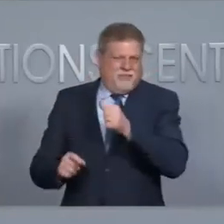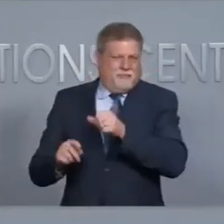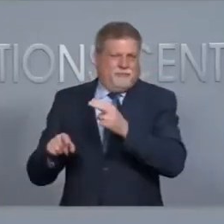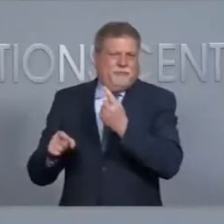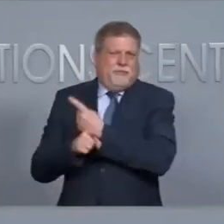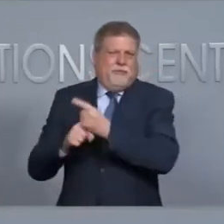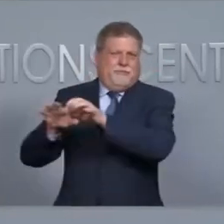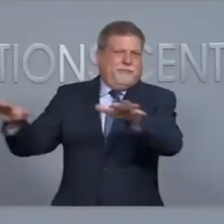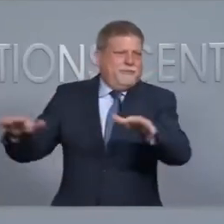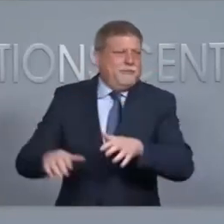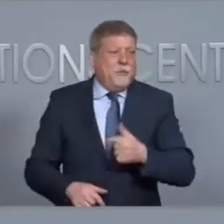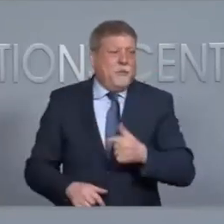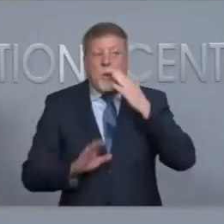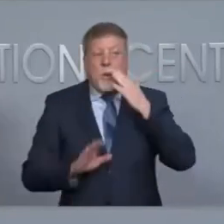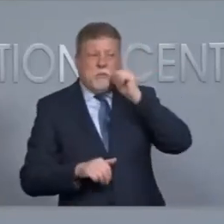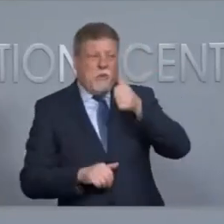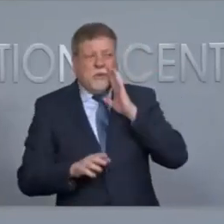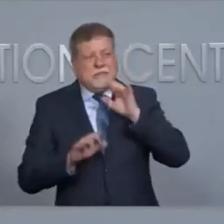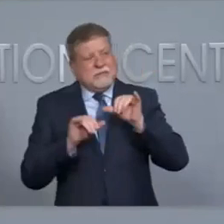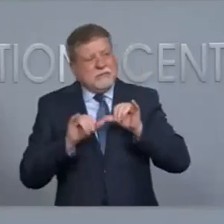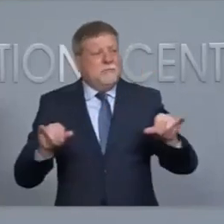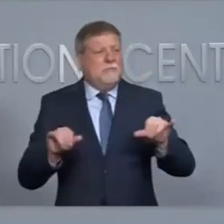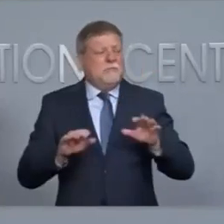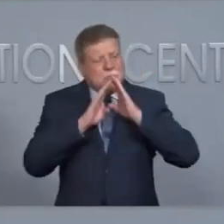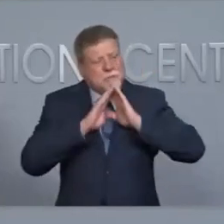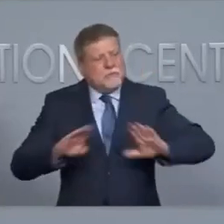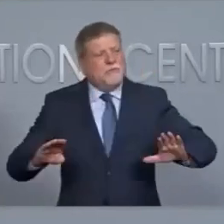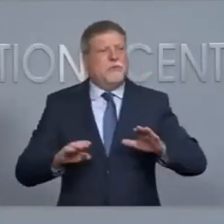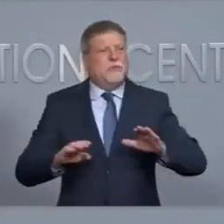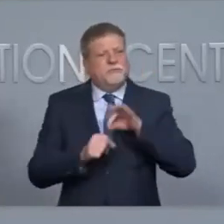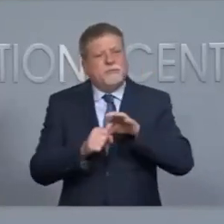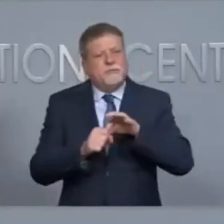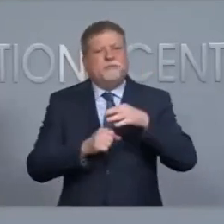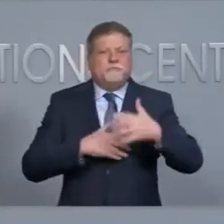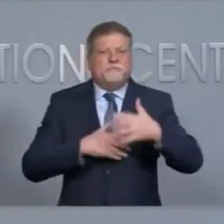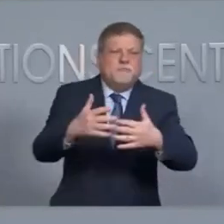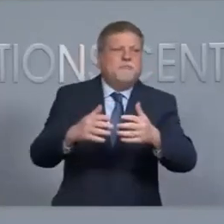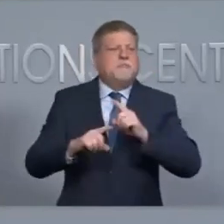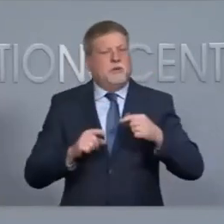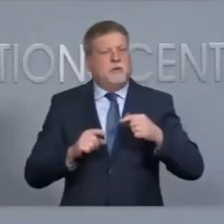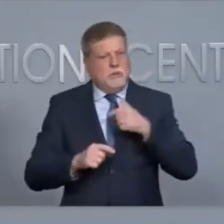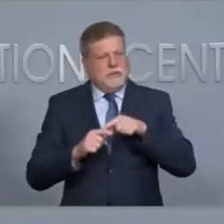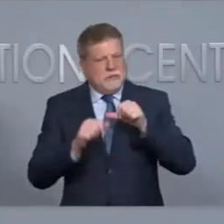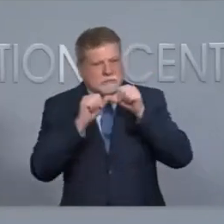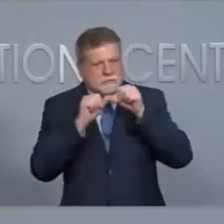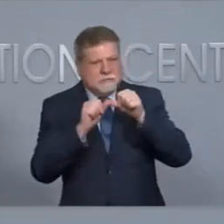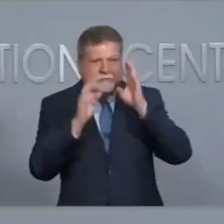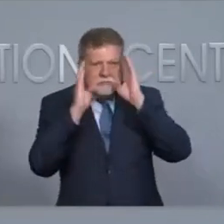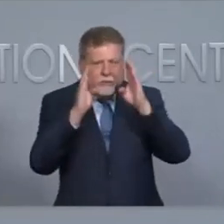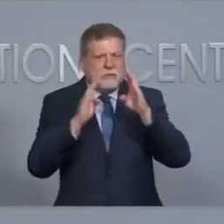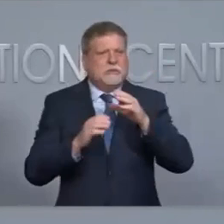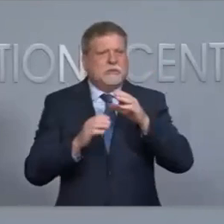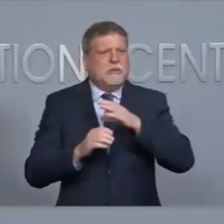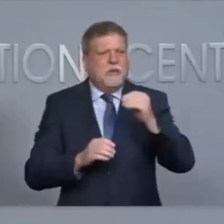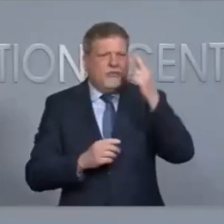tomorrow will be no different, and we will continue to just be mindful of that fine line